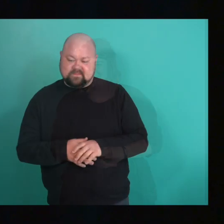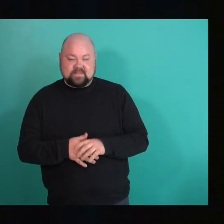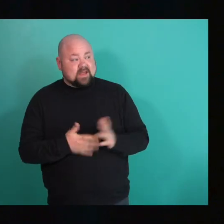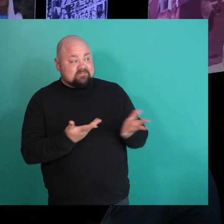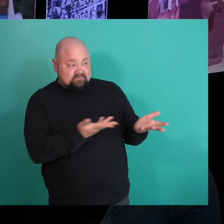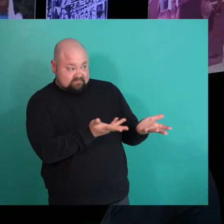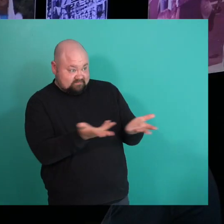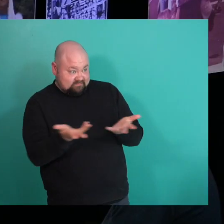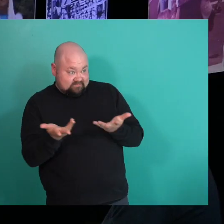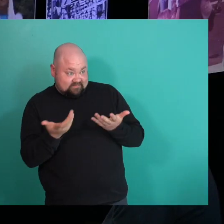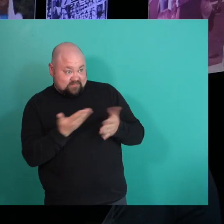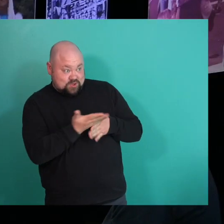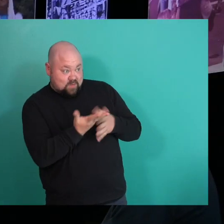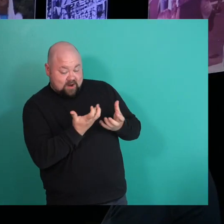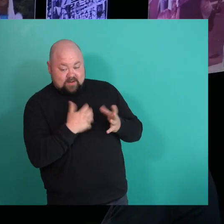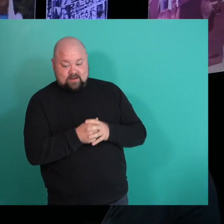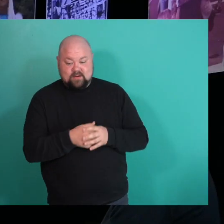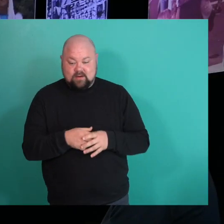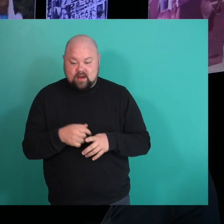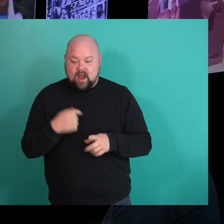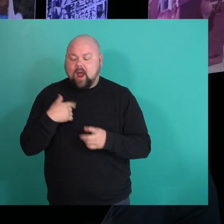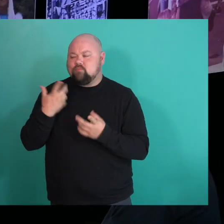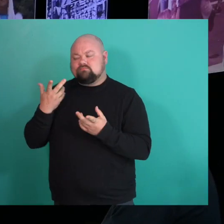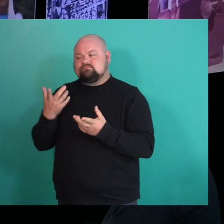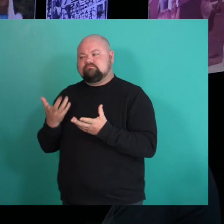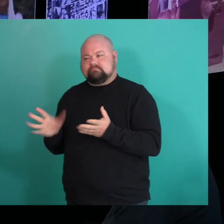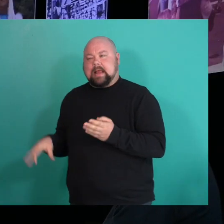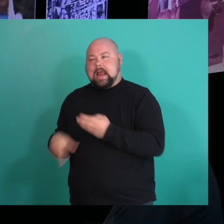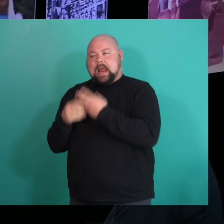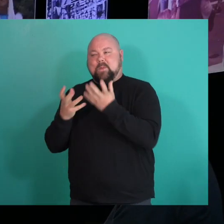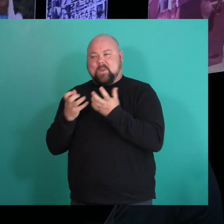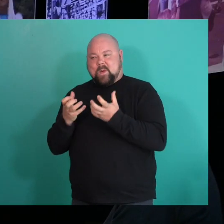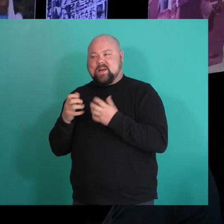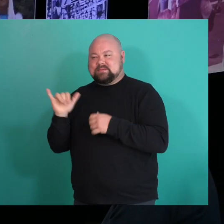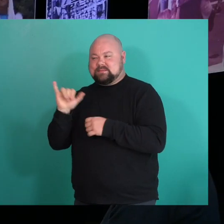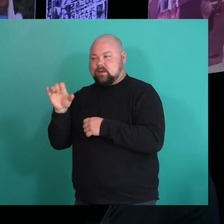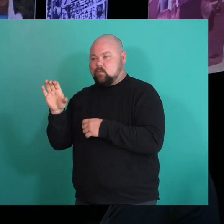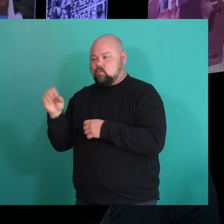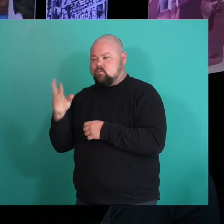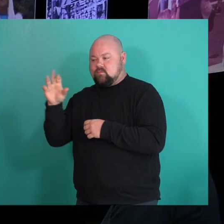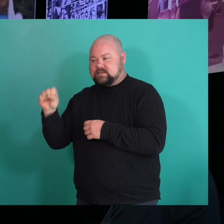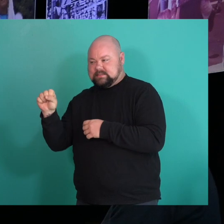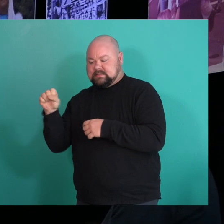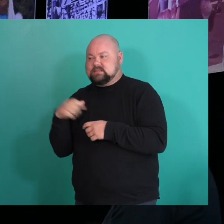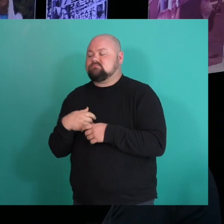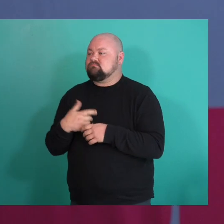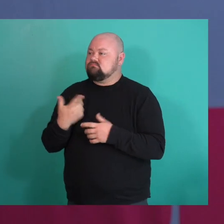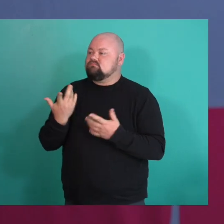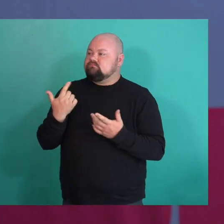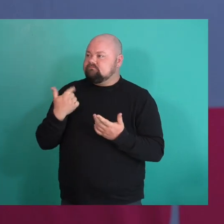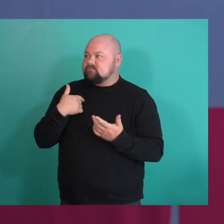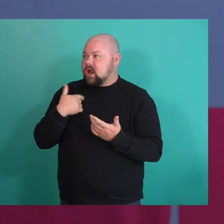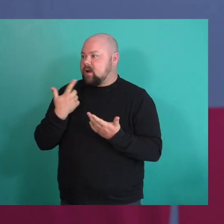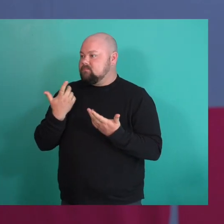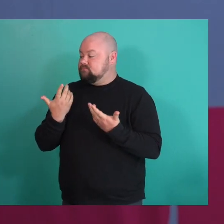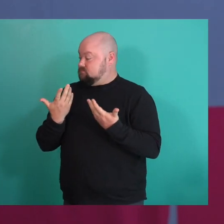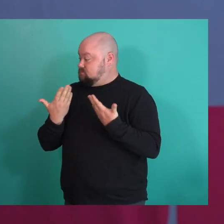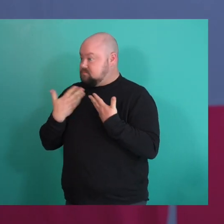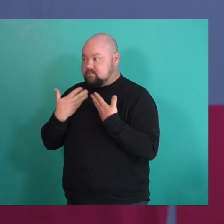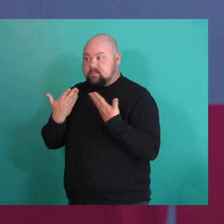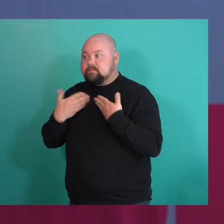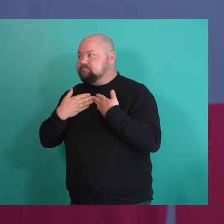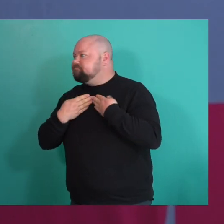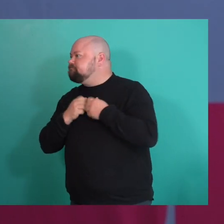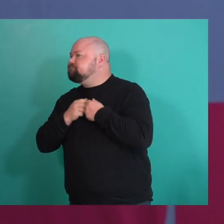else? I wanted to riff off of what, um, Chris was saying too, that, you know, as, as, as public and out of a person